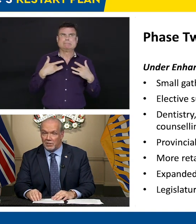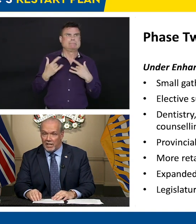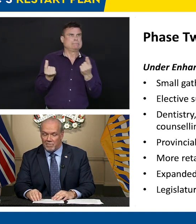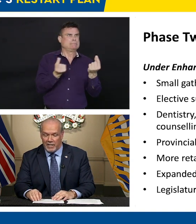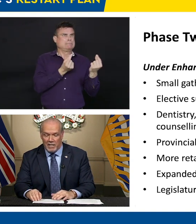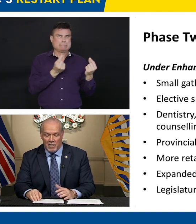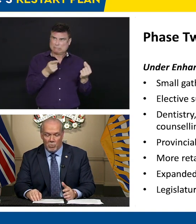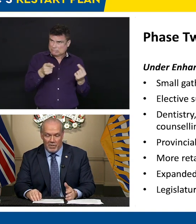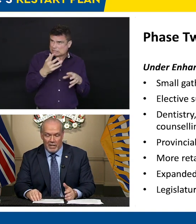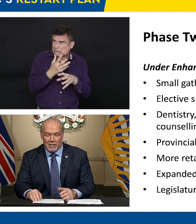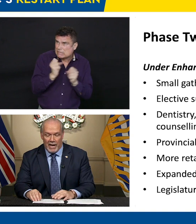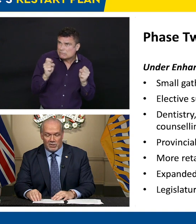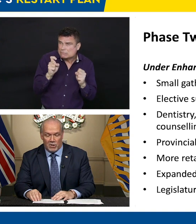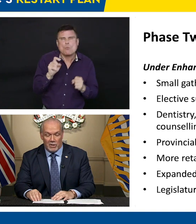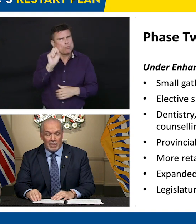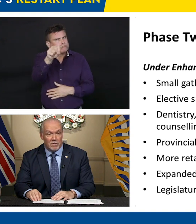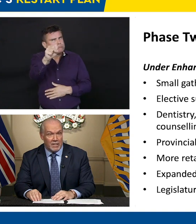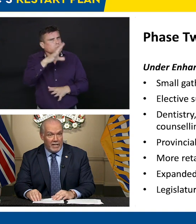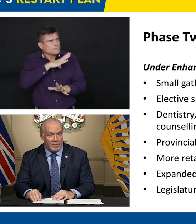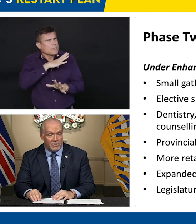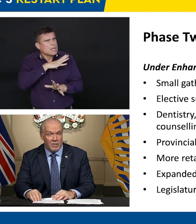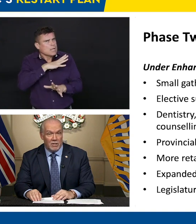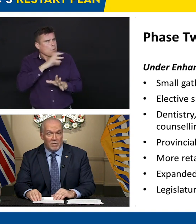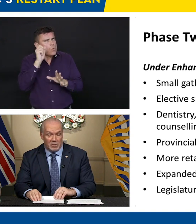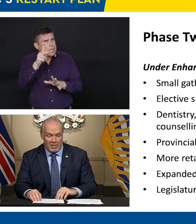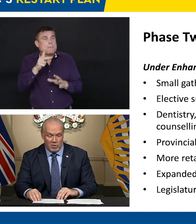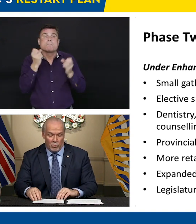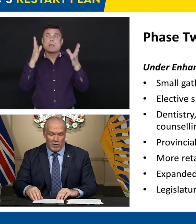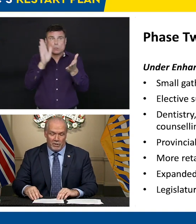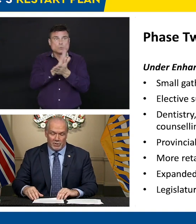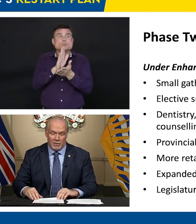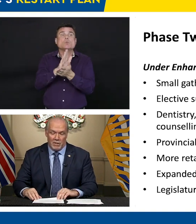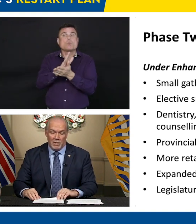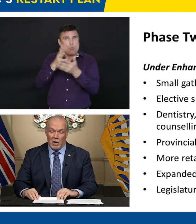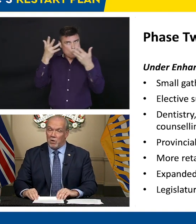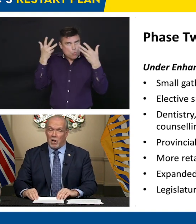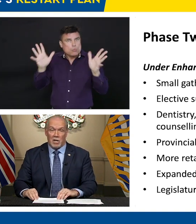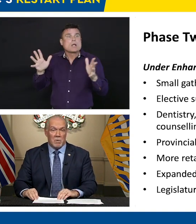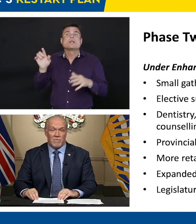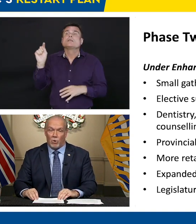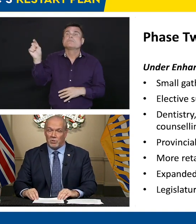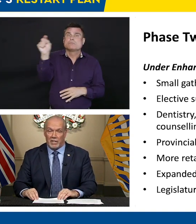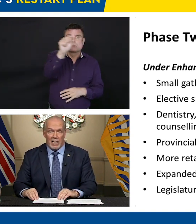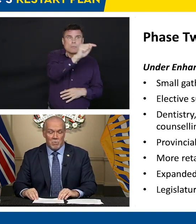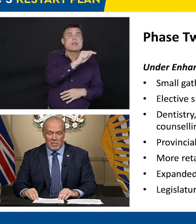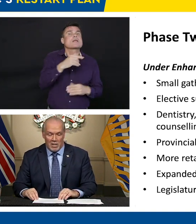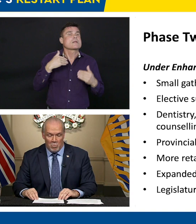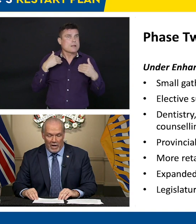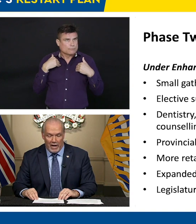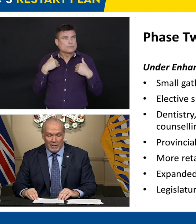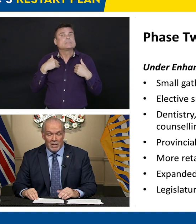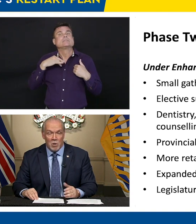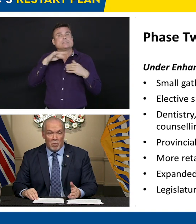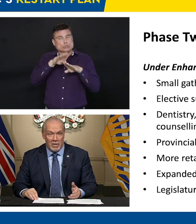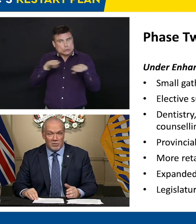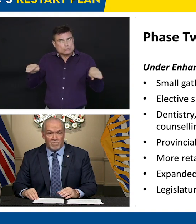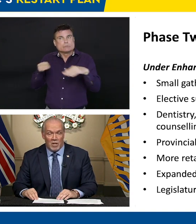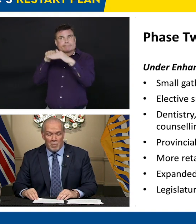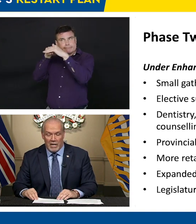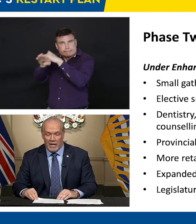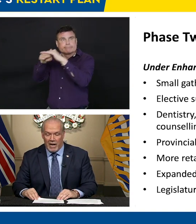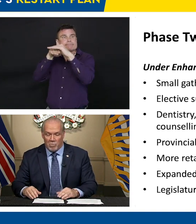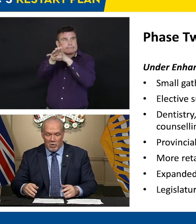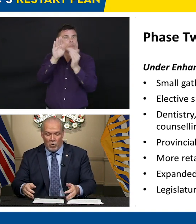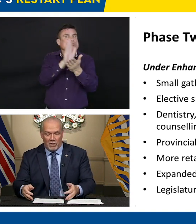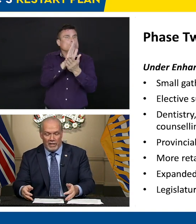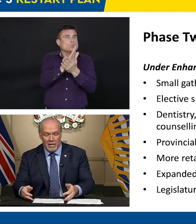operating safely with in-class learning for the kids of essential workers. We're not going to be forcing anyone to come back, but Minister